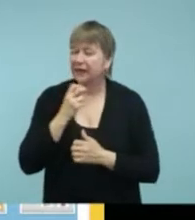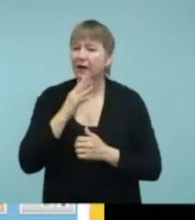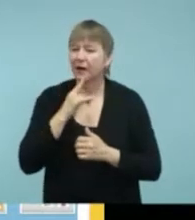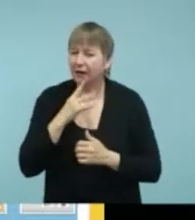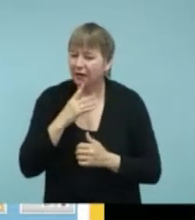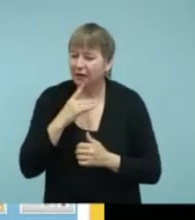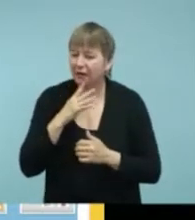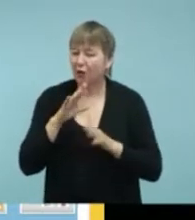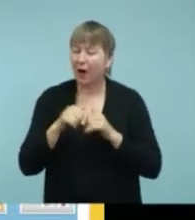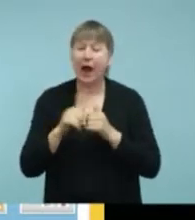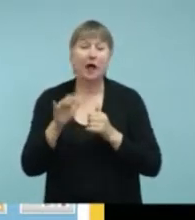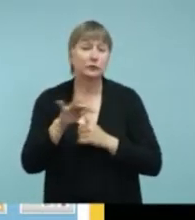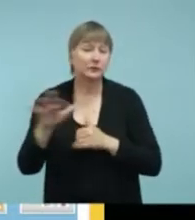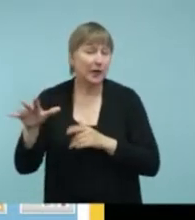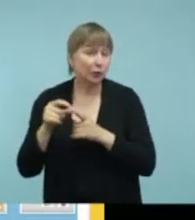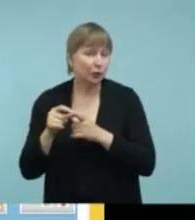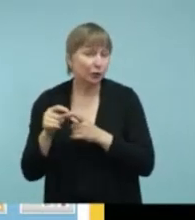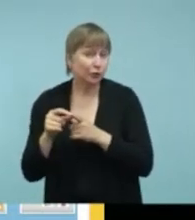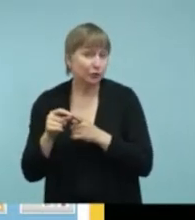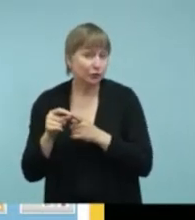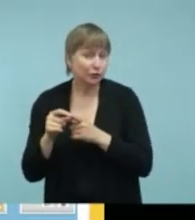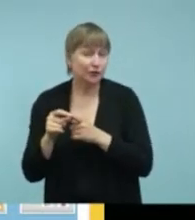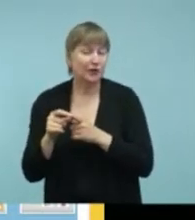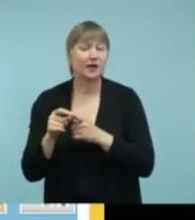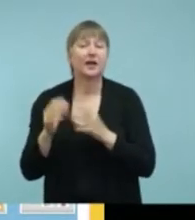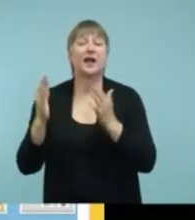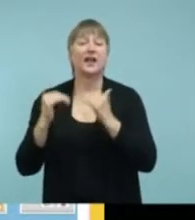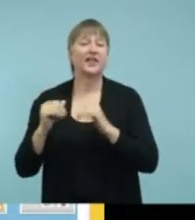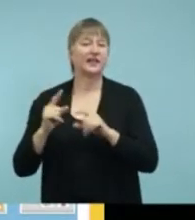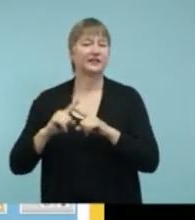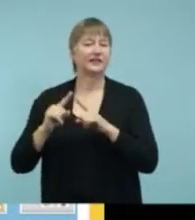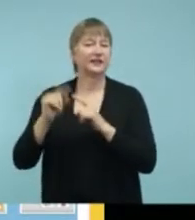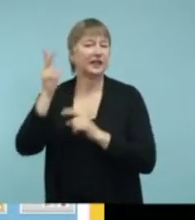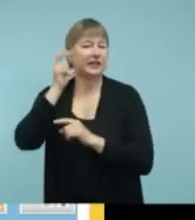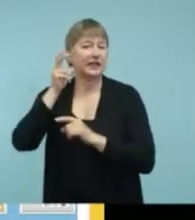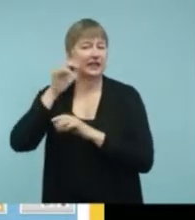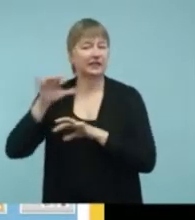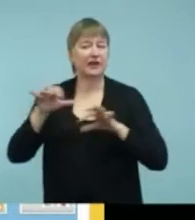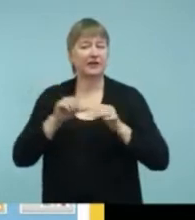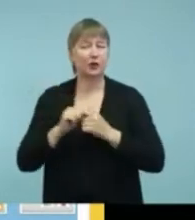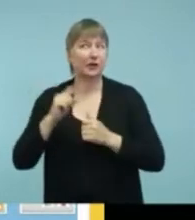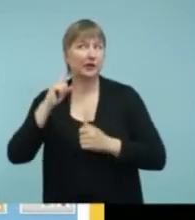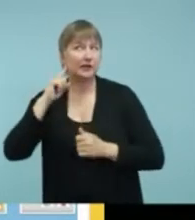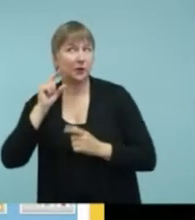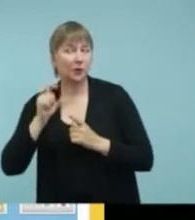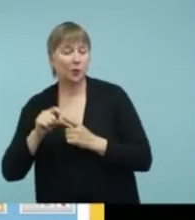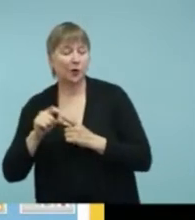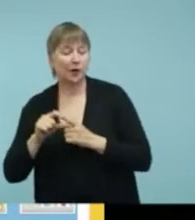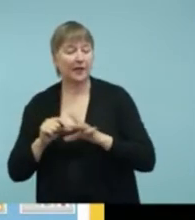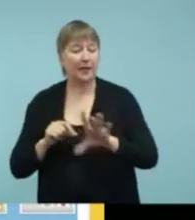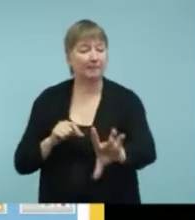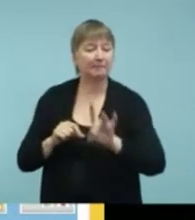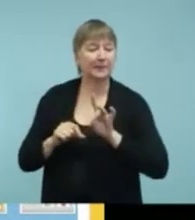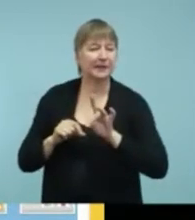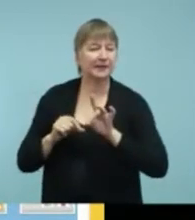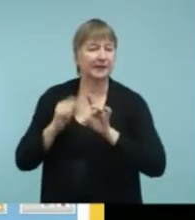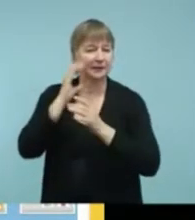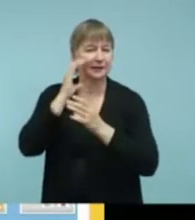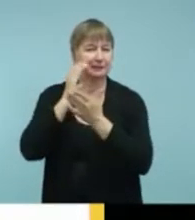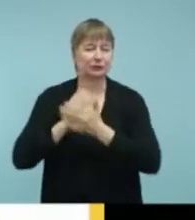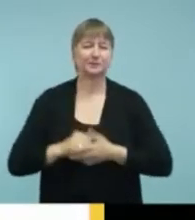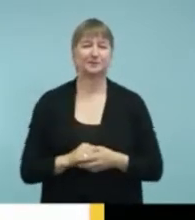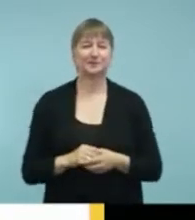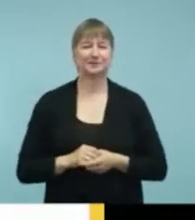to spell the words. And then there's also listening activities where you listen for the word and then you pick out the picture. Next slide.